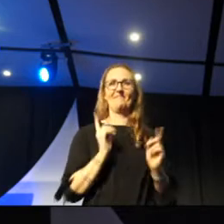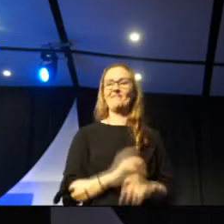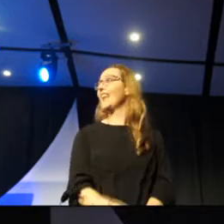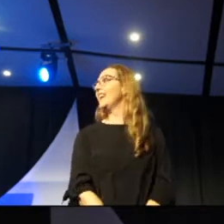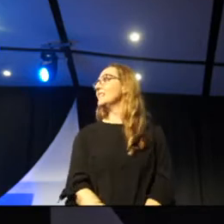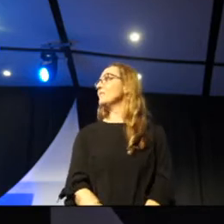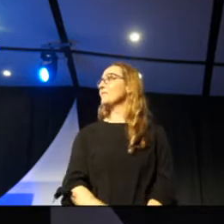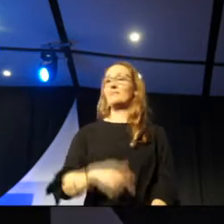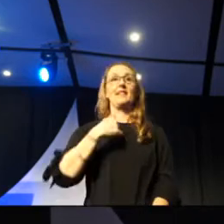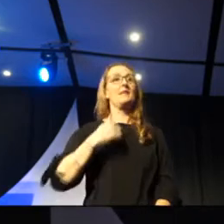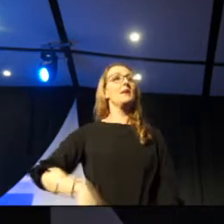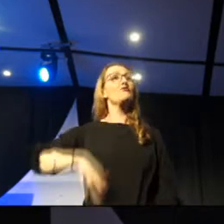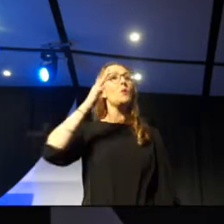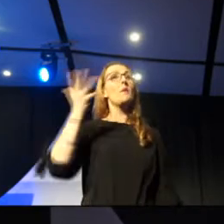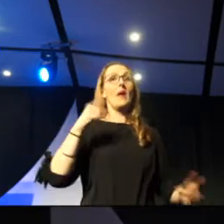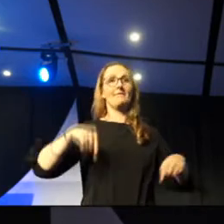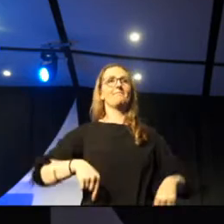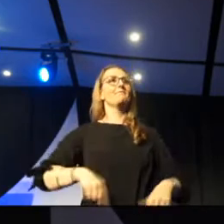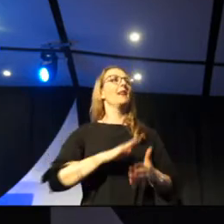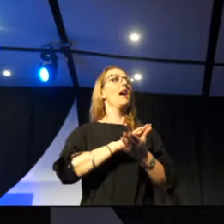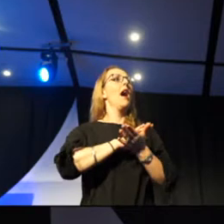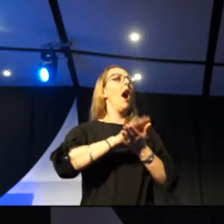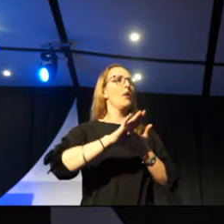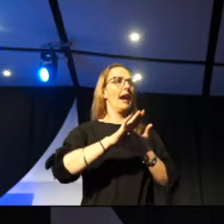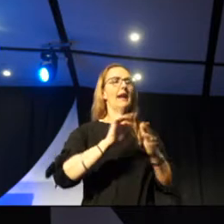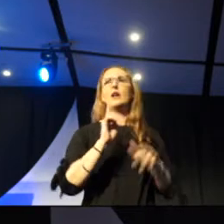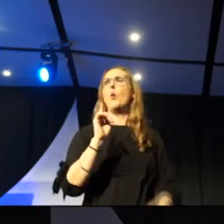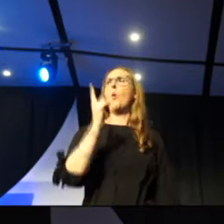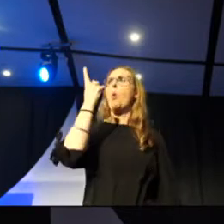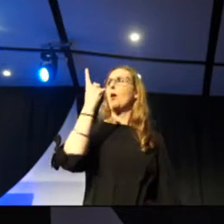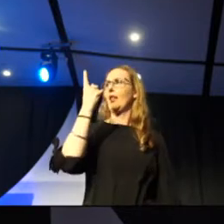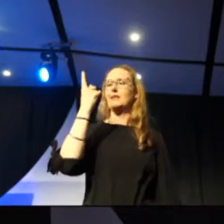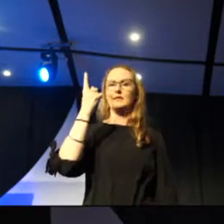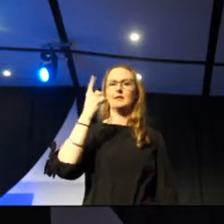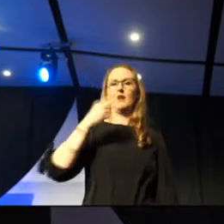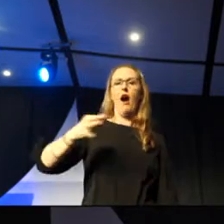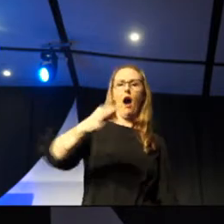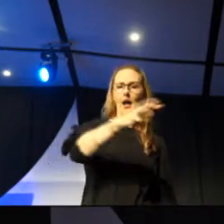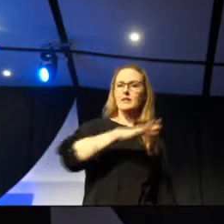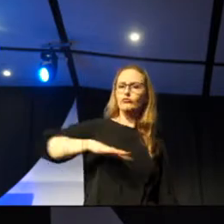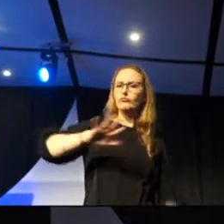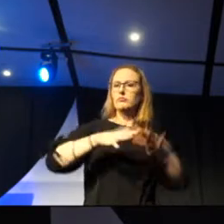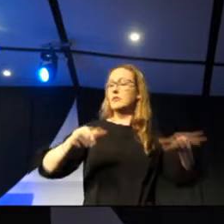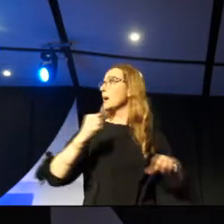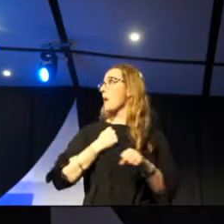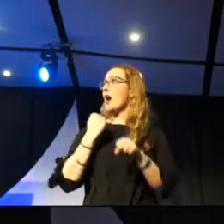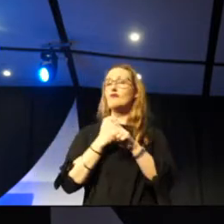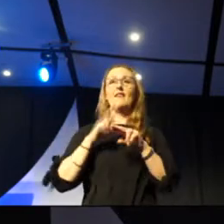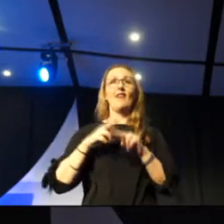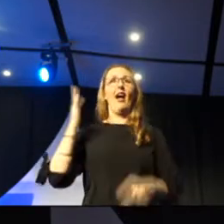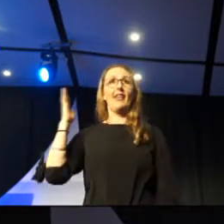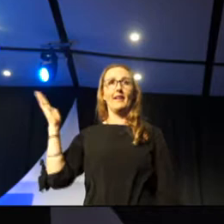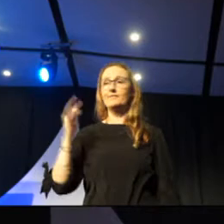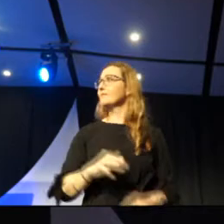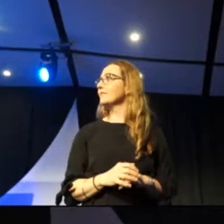So I grew up in the Hōreke Gulf, like many of you. This is my grandfather here, this is a place called